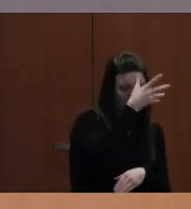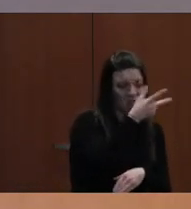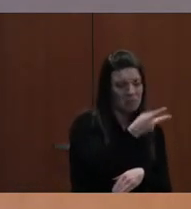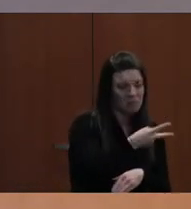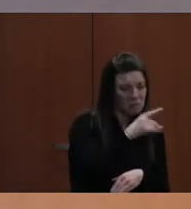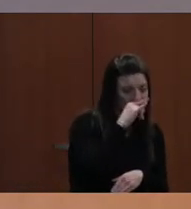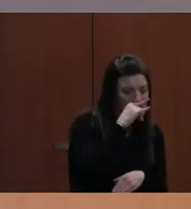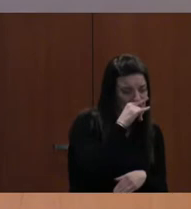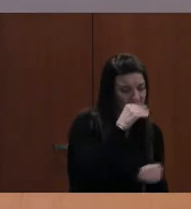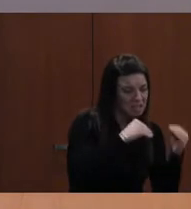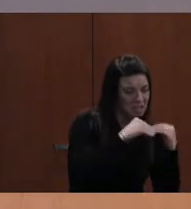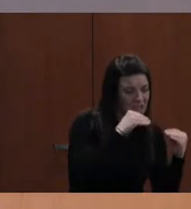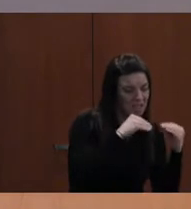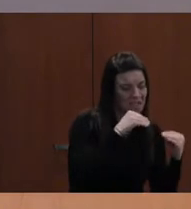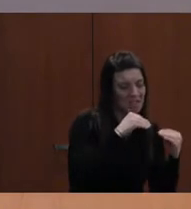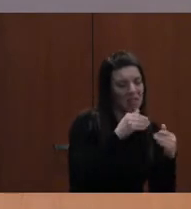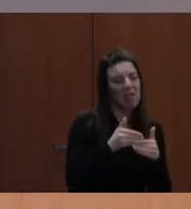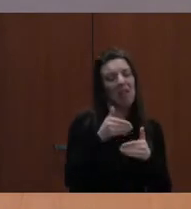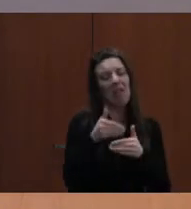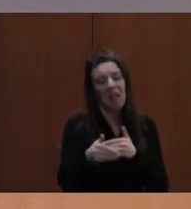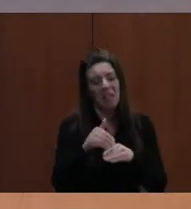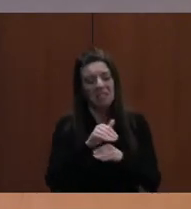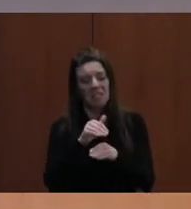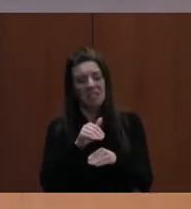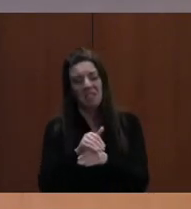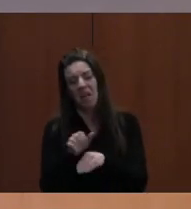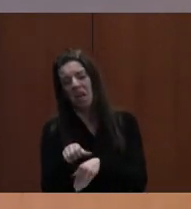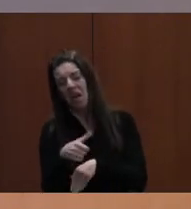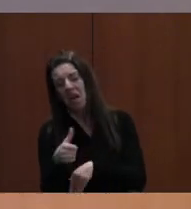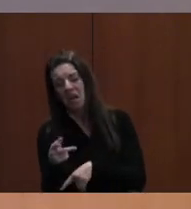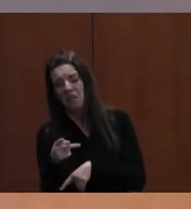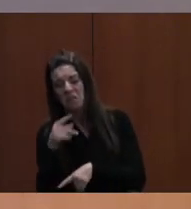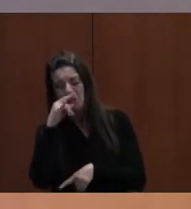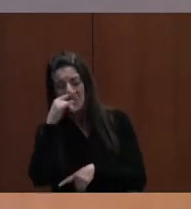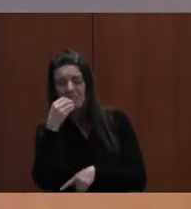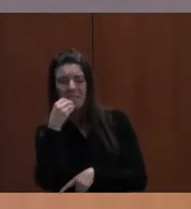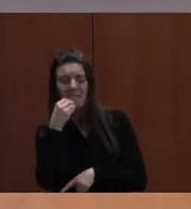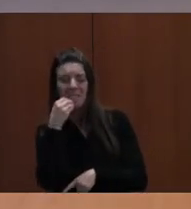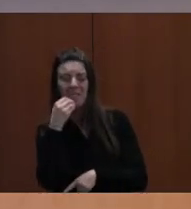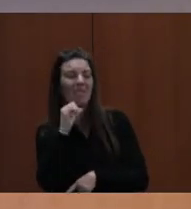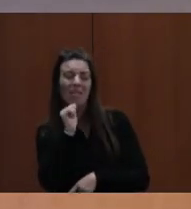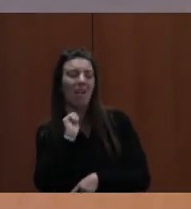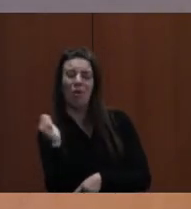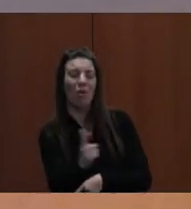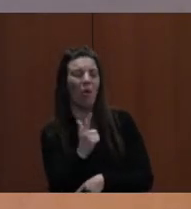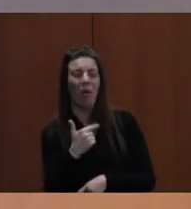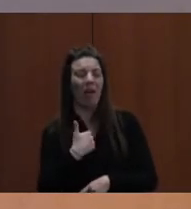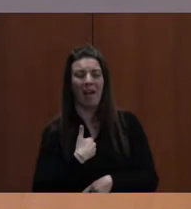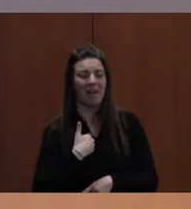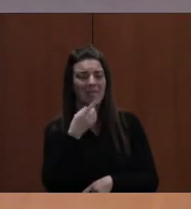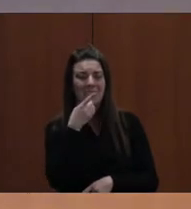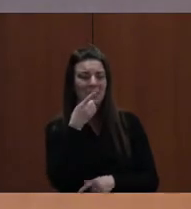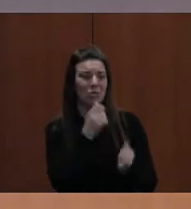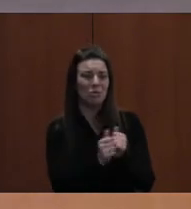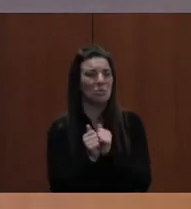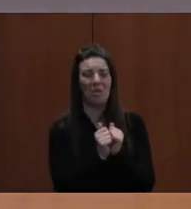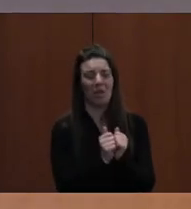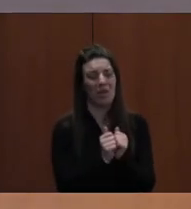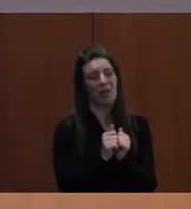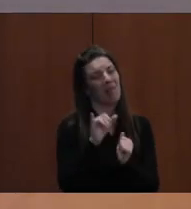other kids ate. They didn't all eat dinner. And that was years ago. So I can't imagine the way it is now.